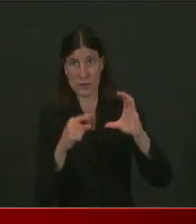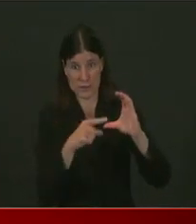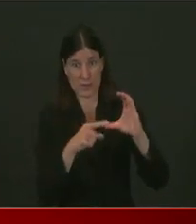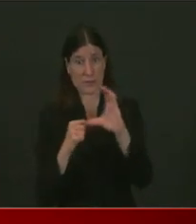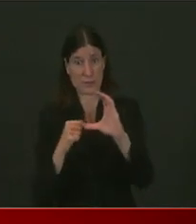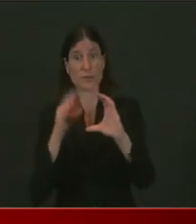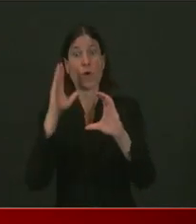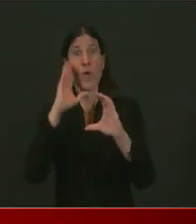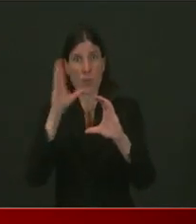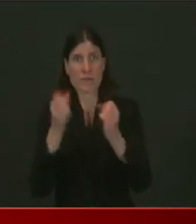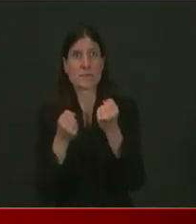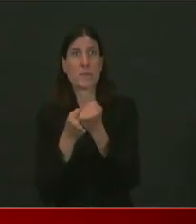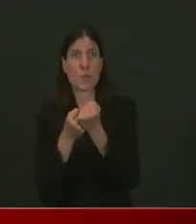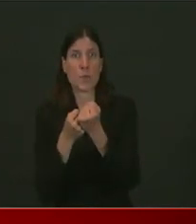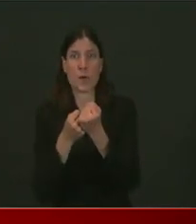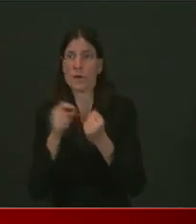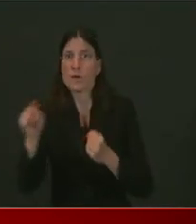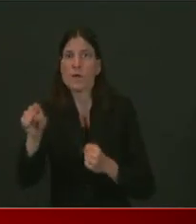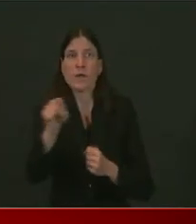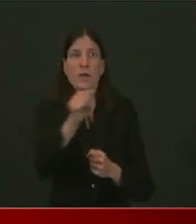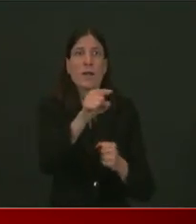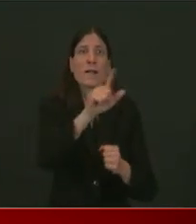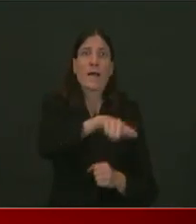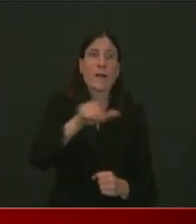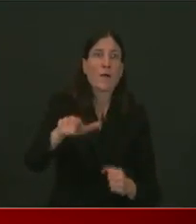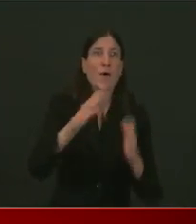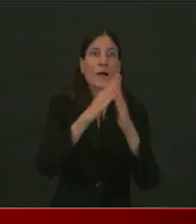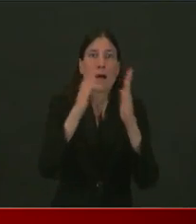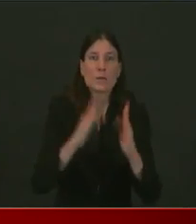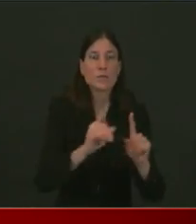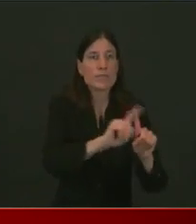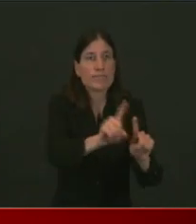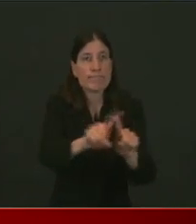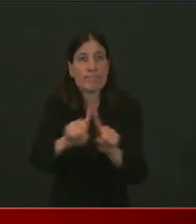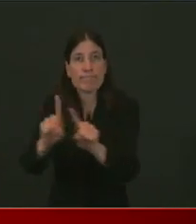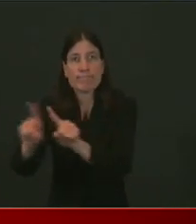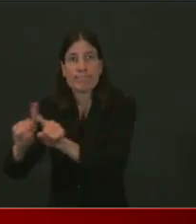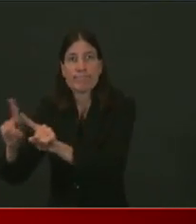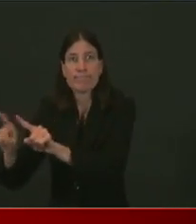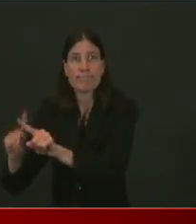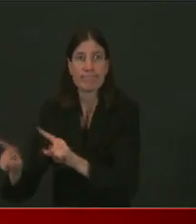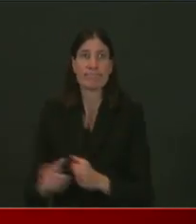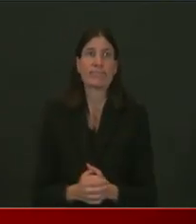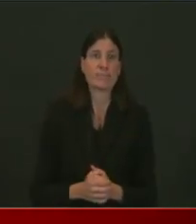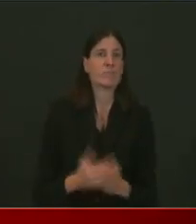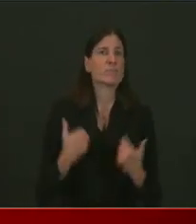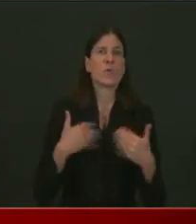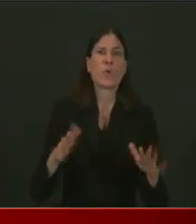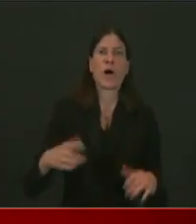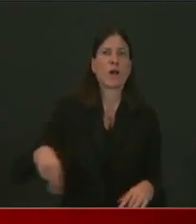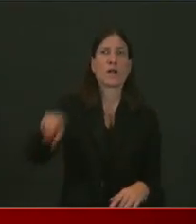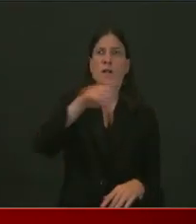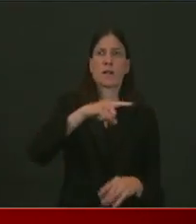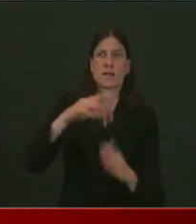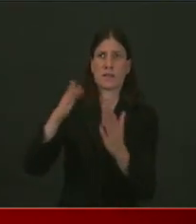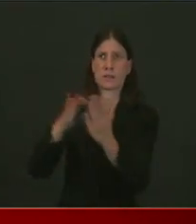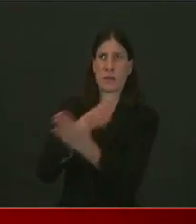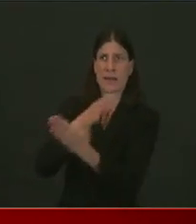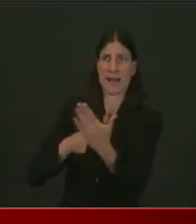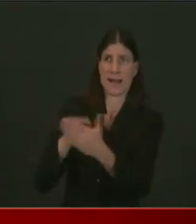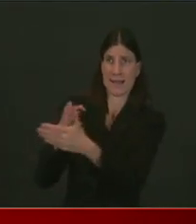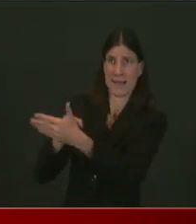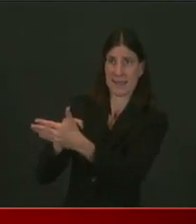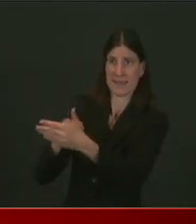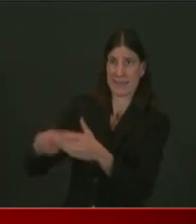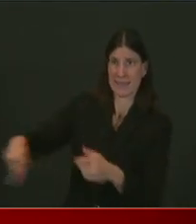wrong. I have stood firmly in favor of ending discrimination on the basis of source of income. But now